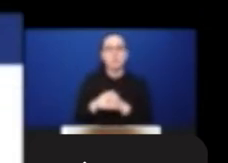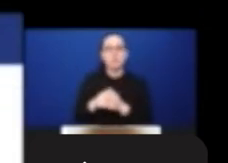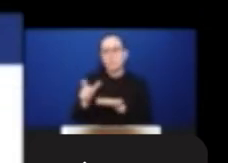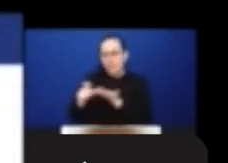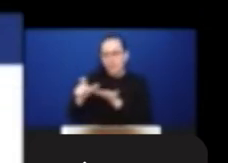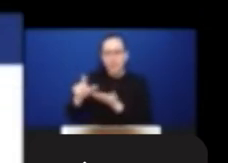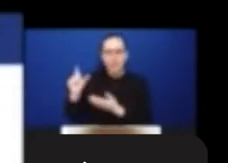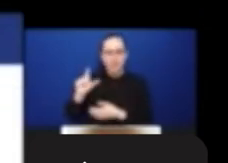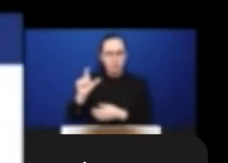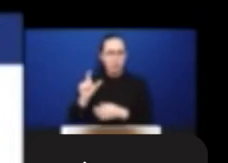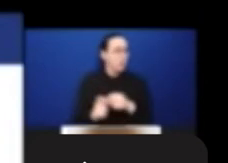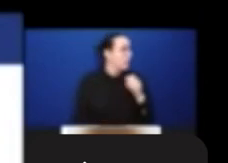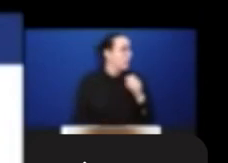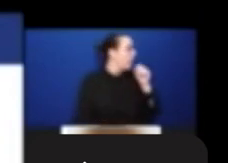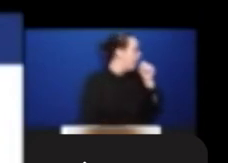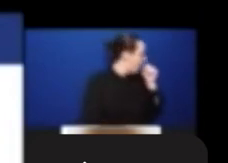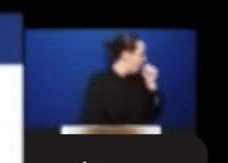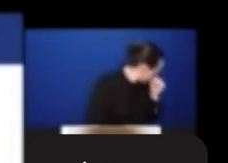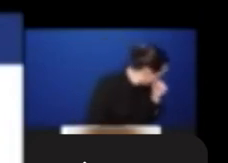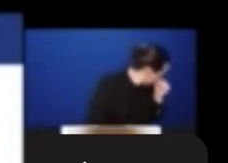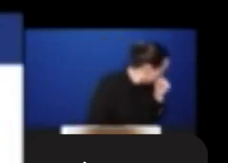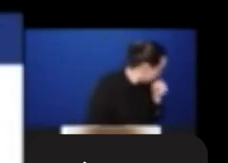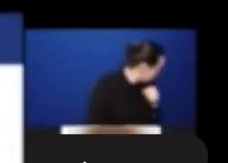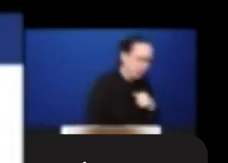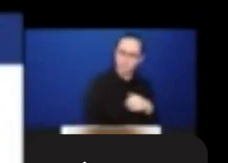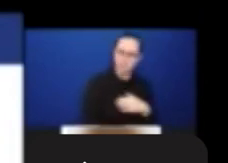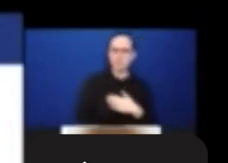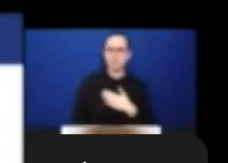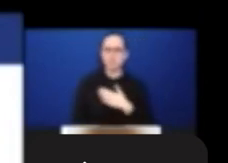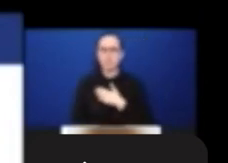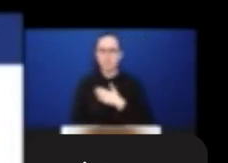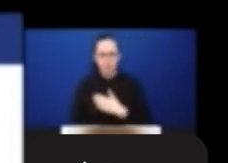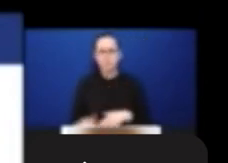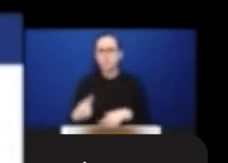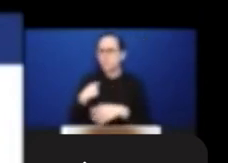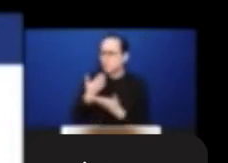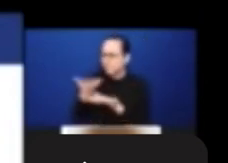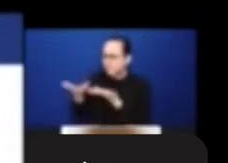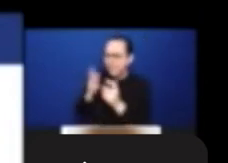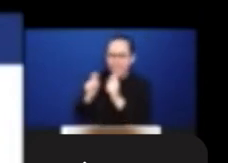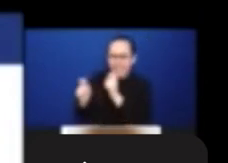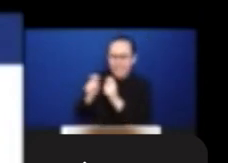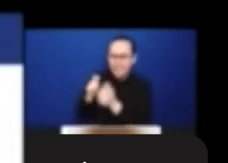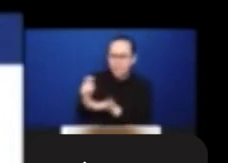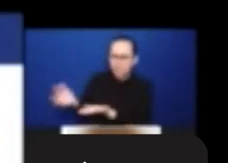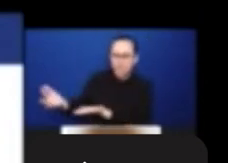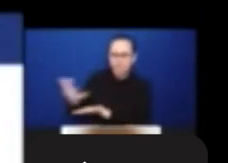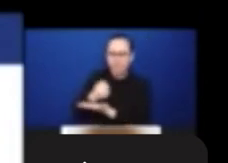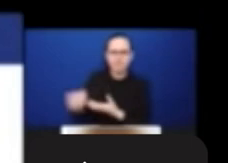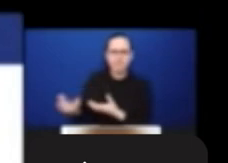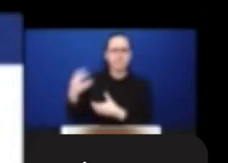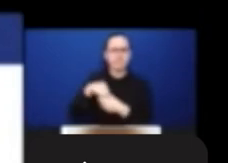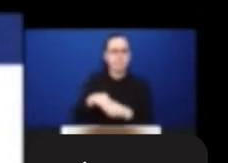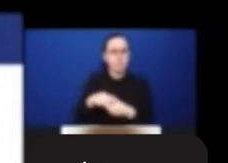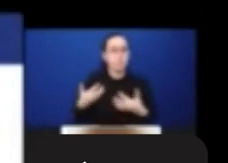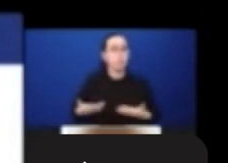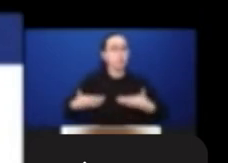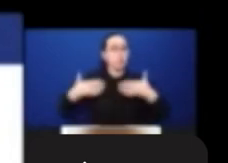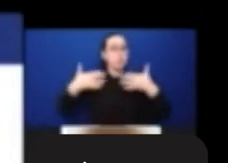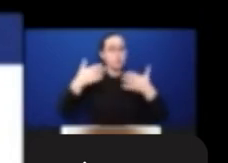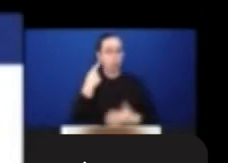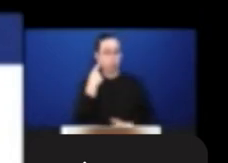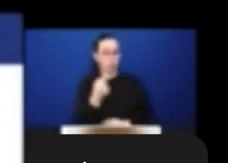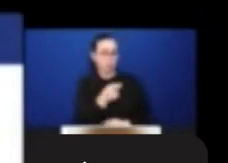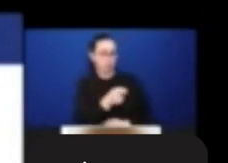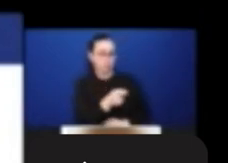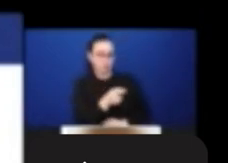In terms of our results, the results enabled us to understand how disruptions, delays, and denials